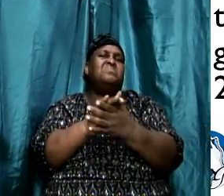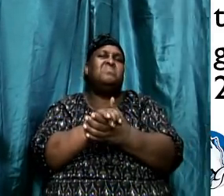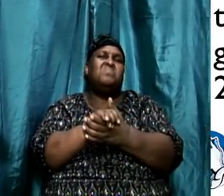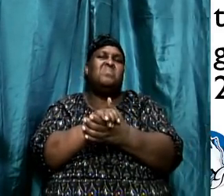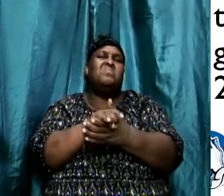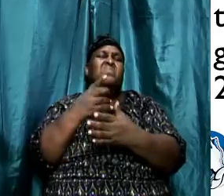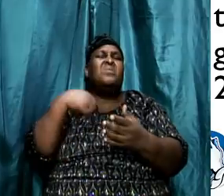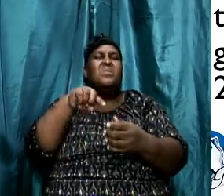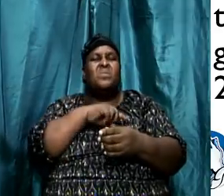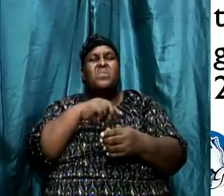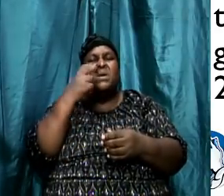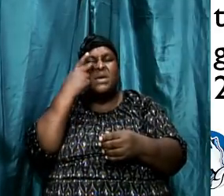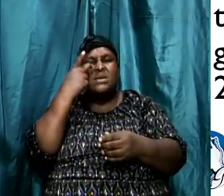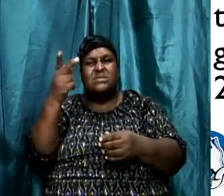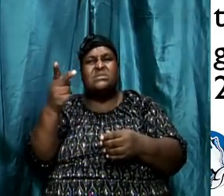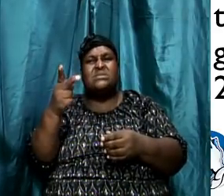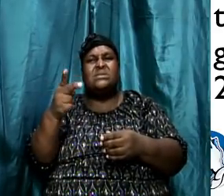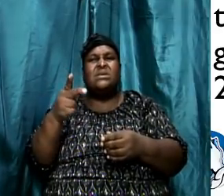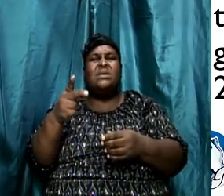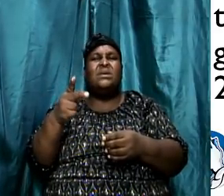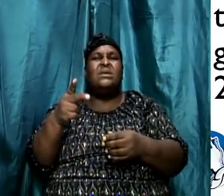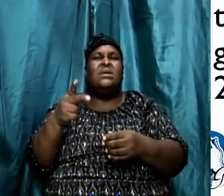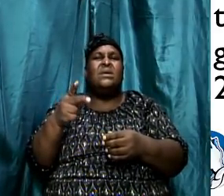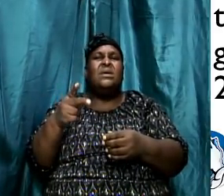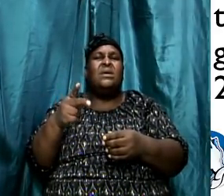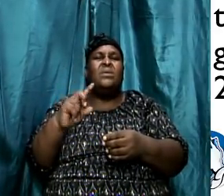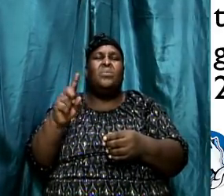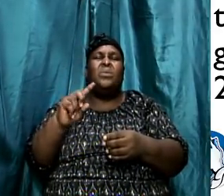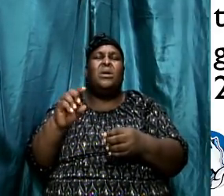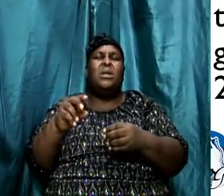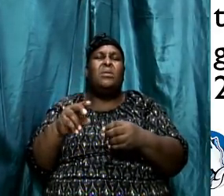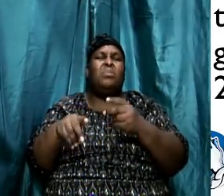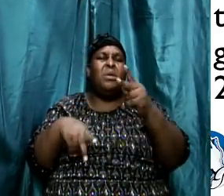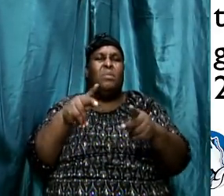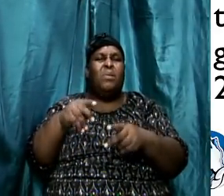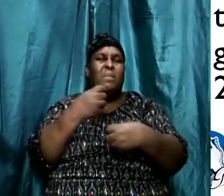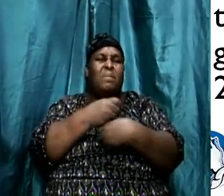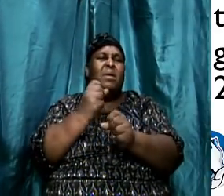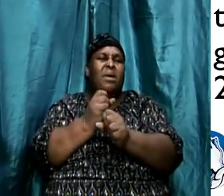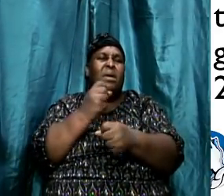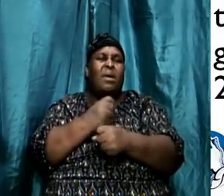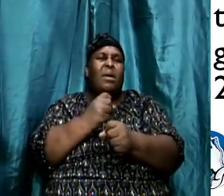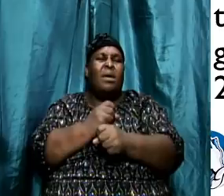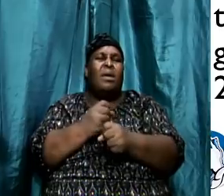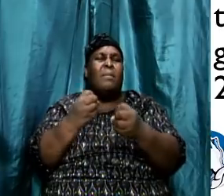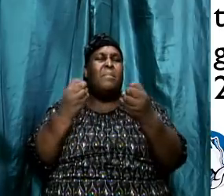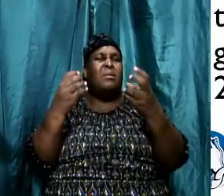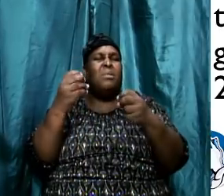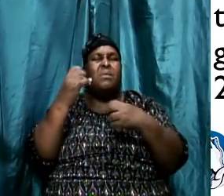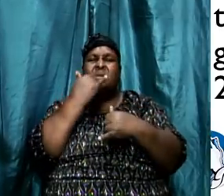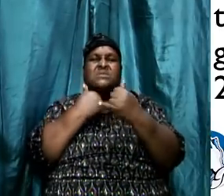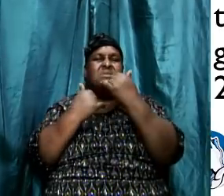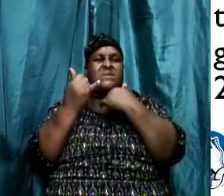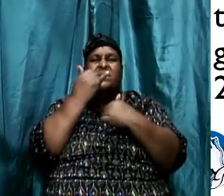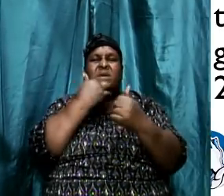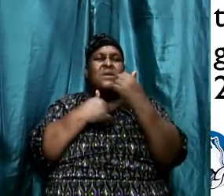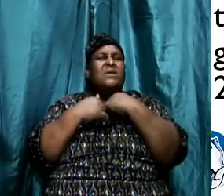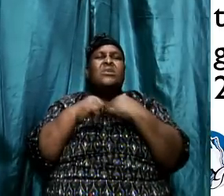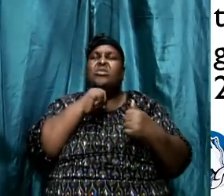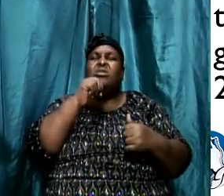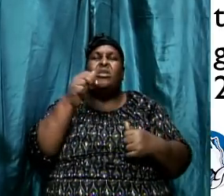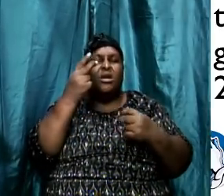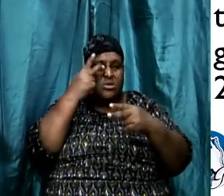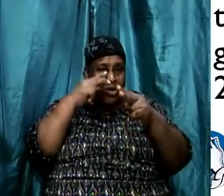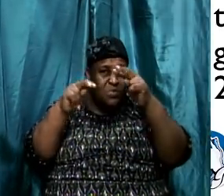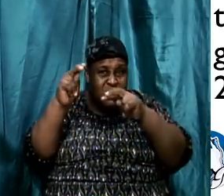we see a lot of errors in my doing stuff like this, because they did not observe the scripture carefully. The scripture